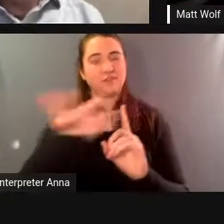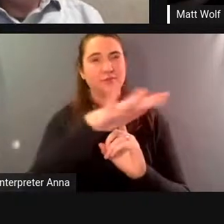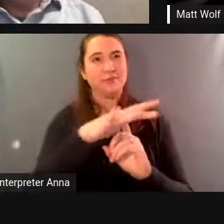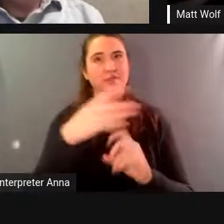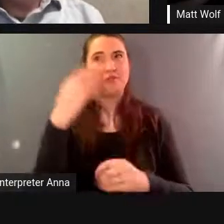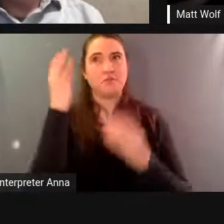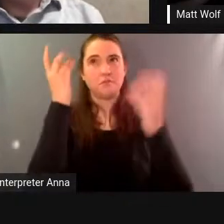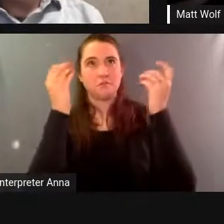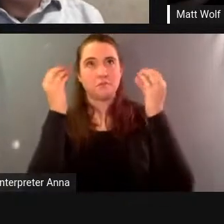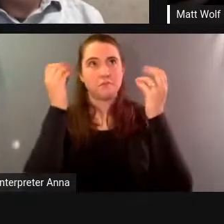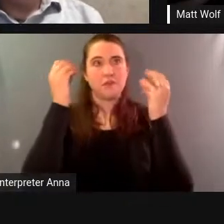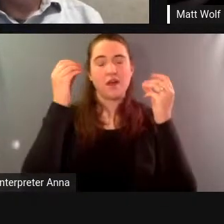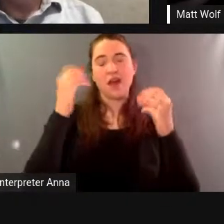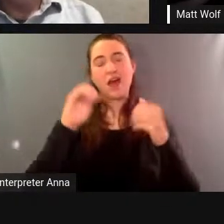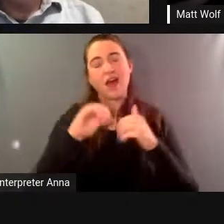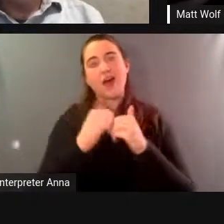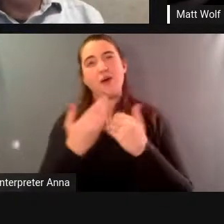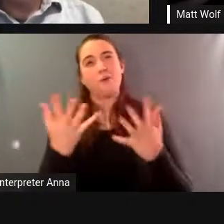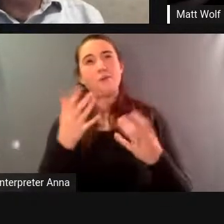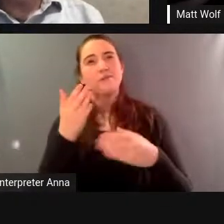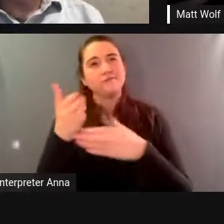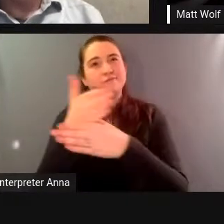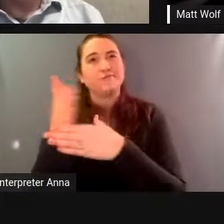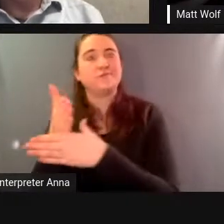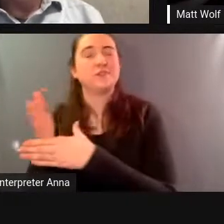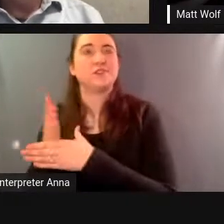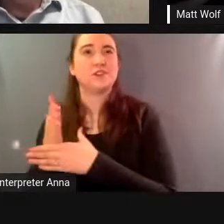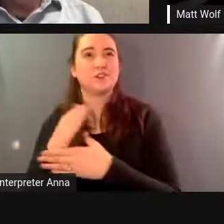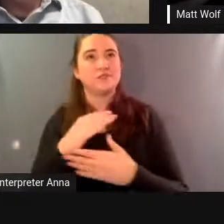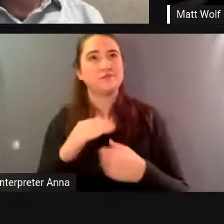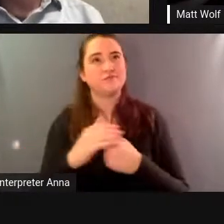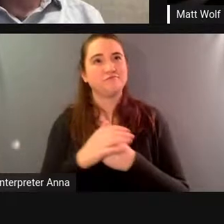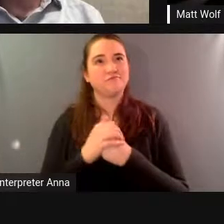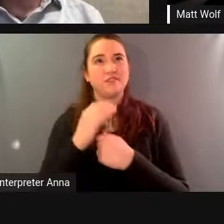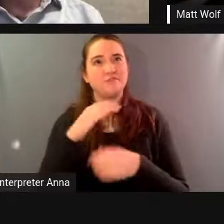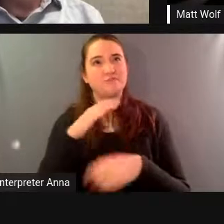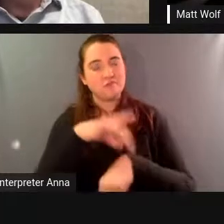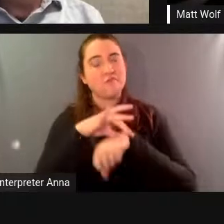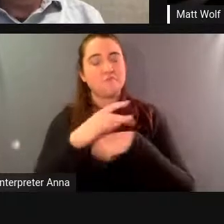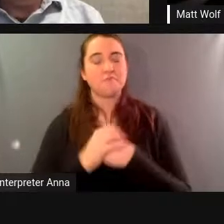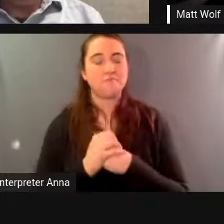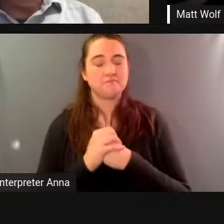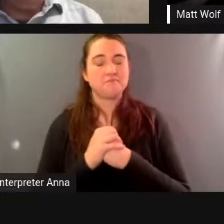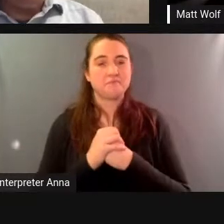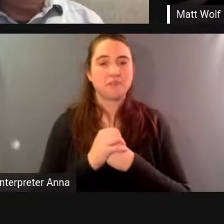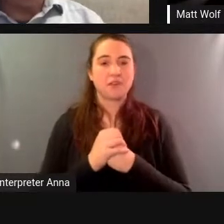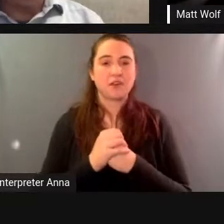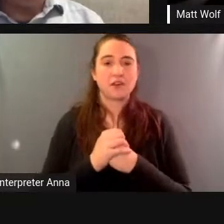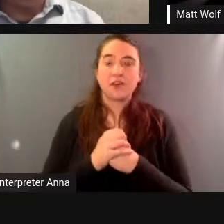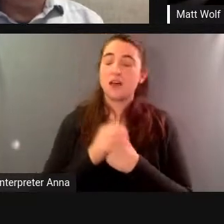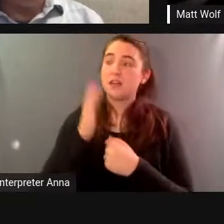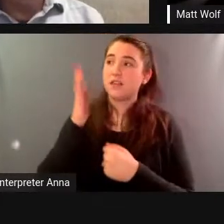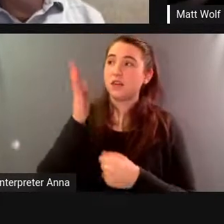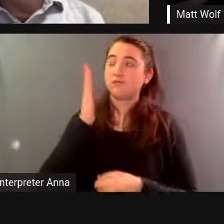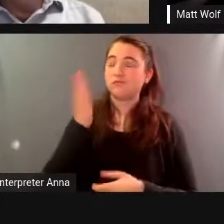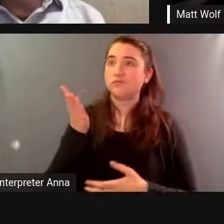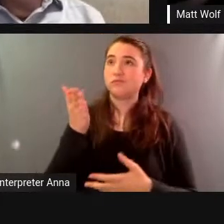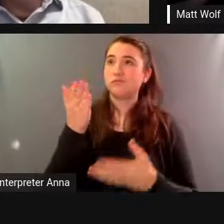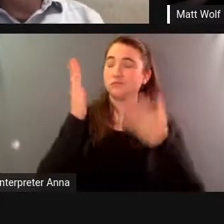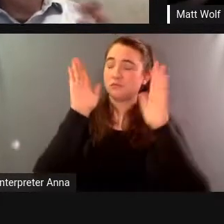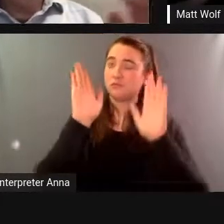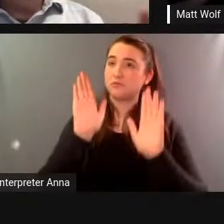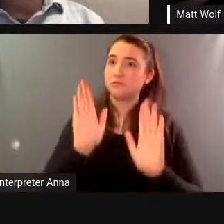that would be a wonderful uh side effect of all of this um i i should have asked you before but